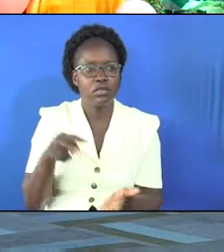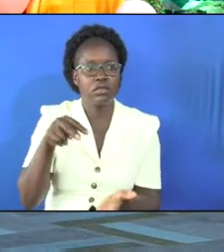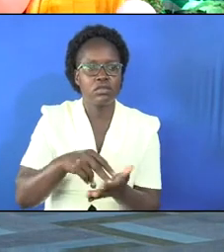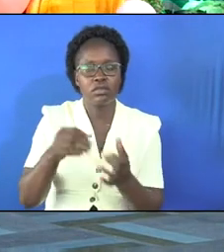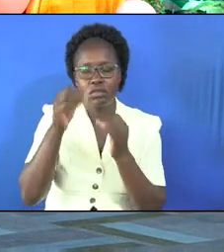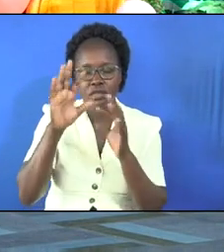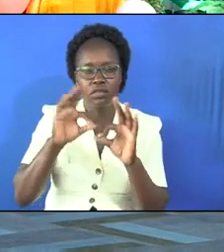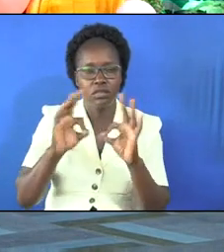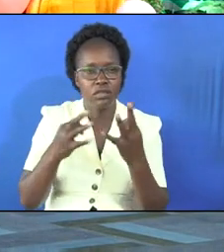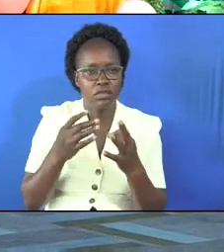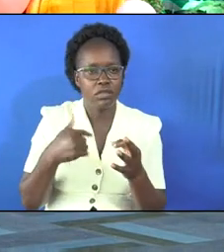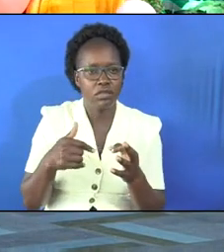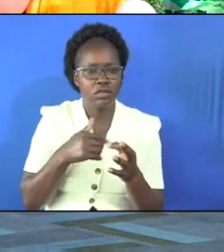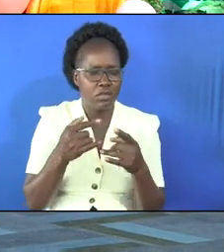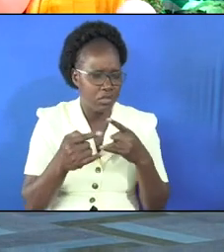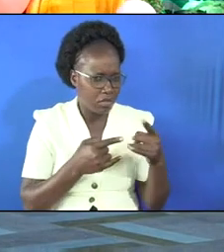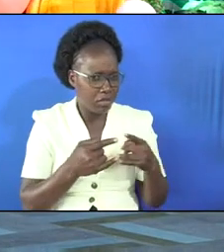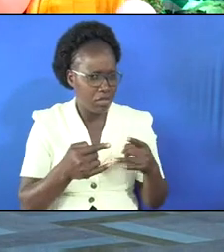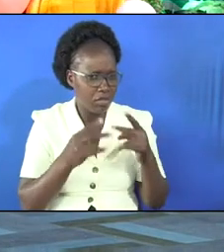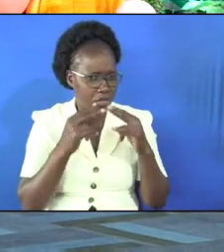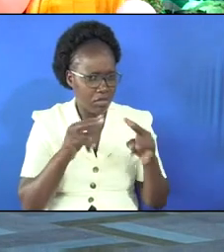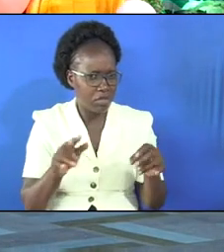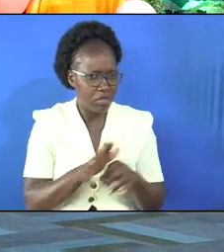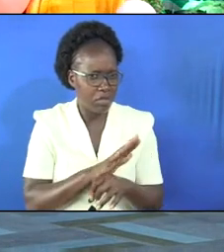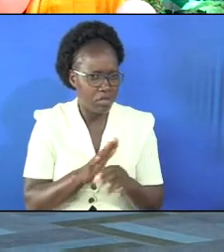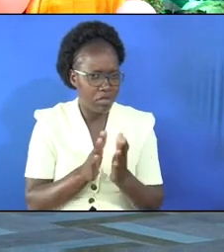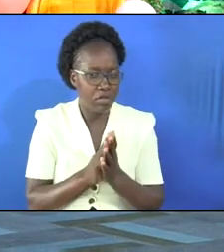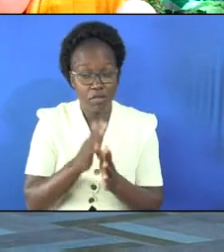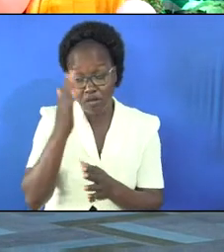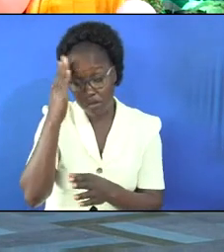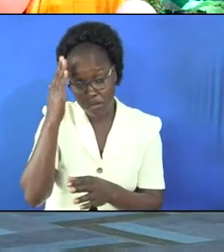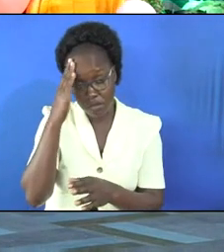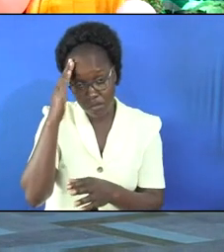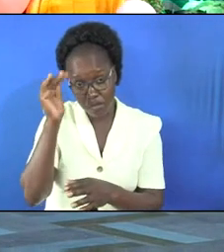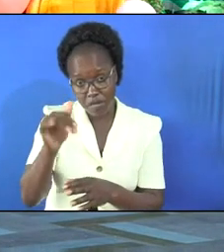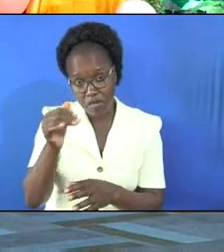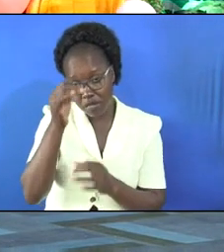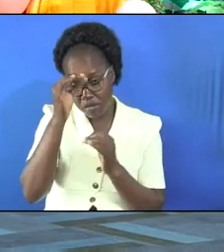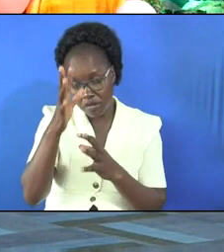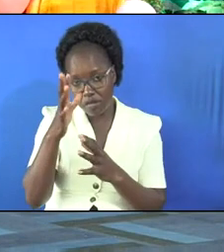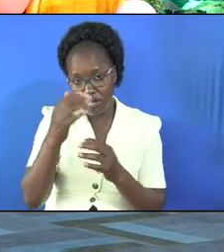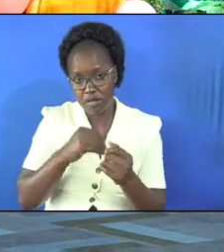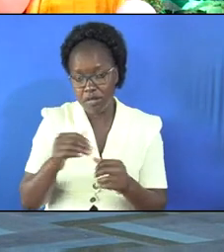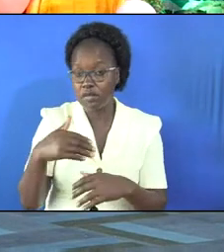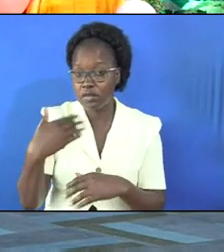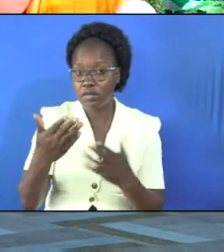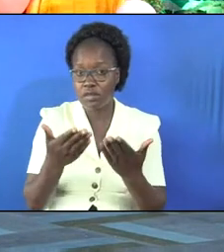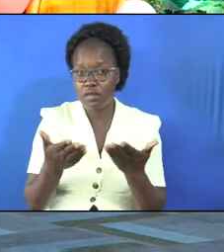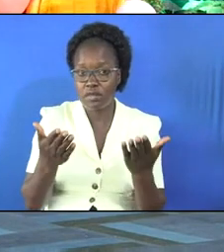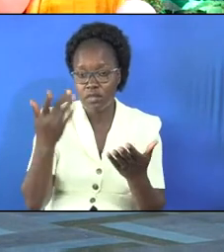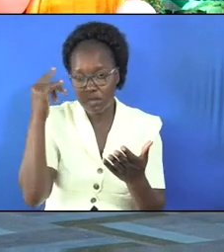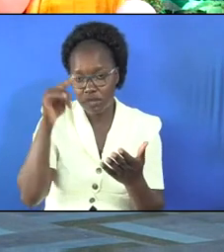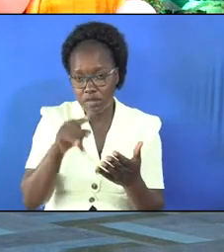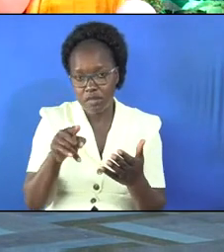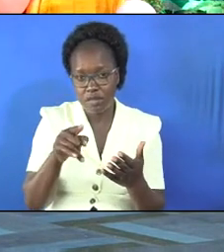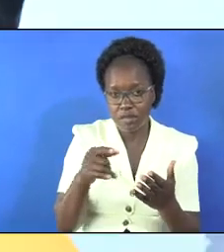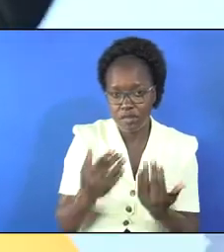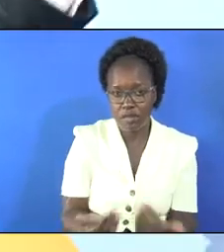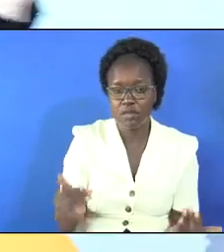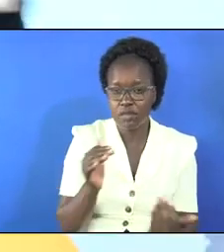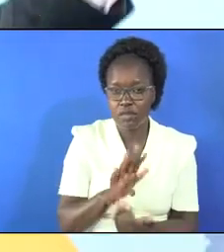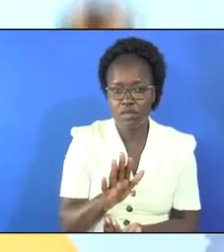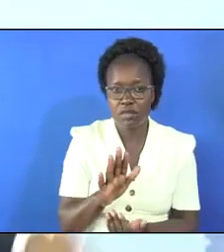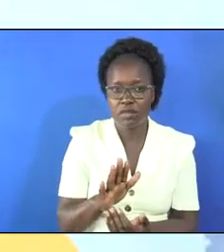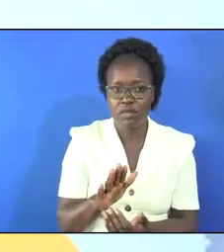for our families just struggle peacefully when you know that god is ever there for you for your